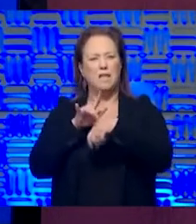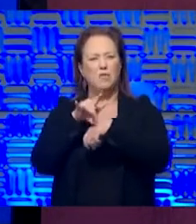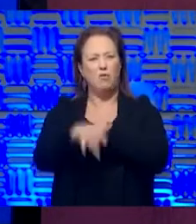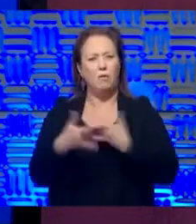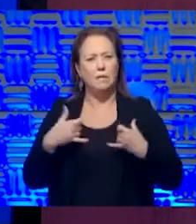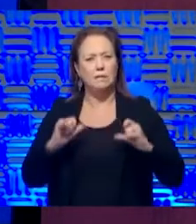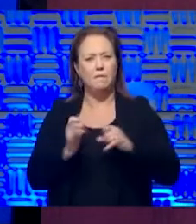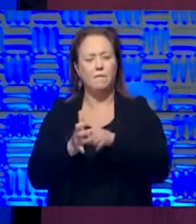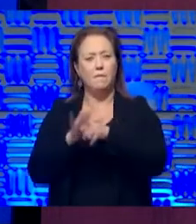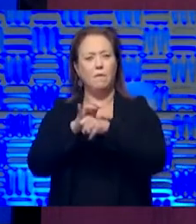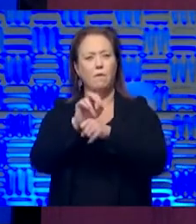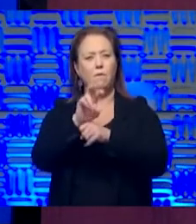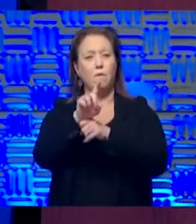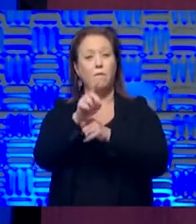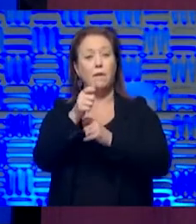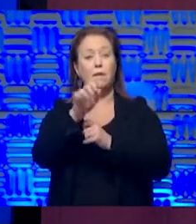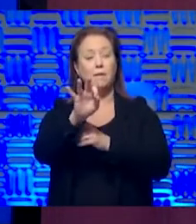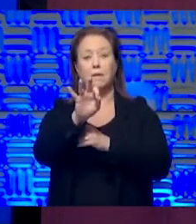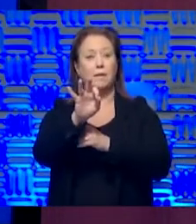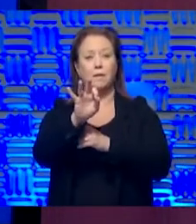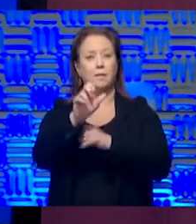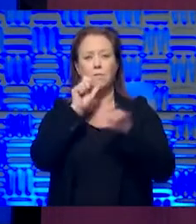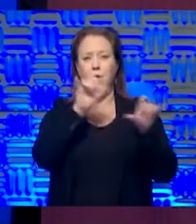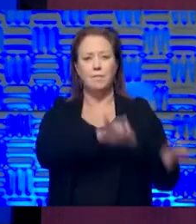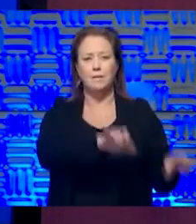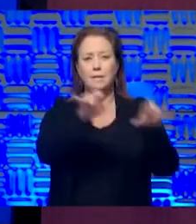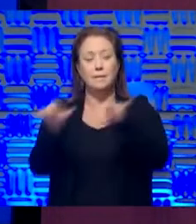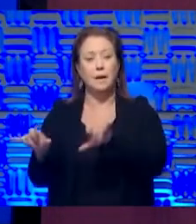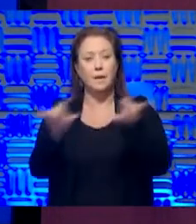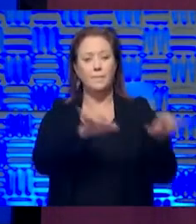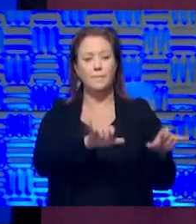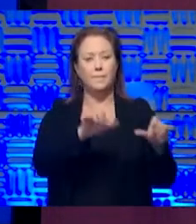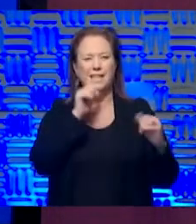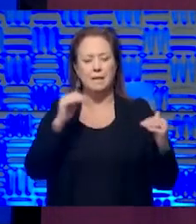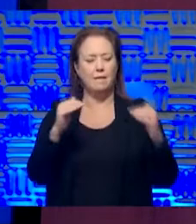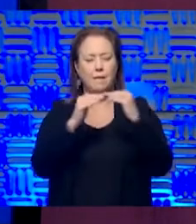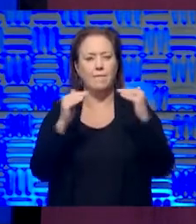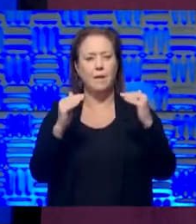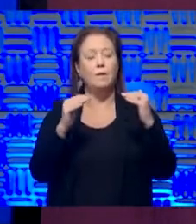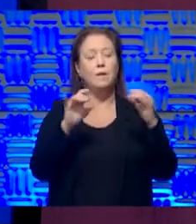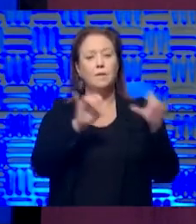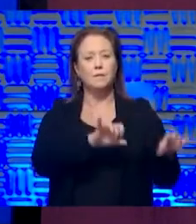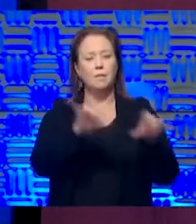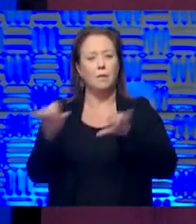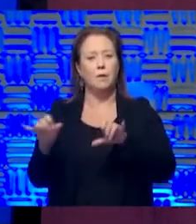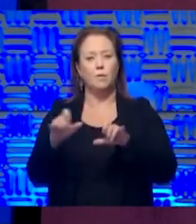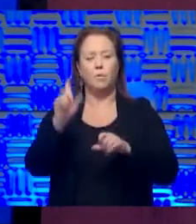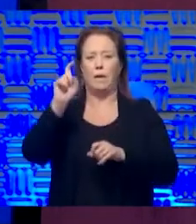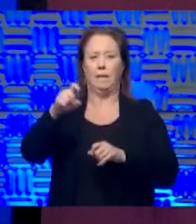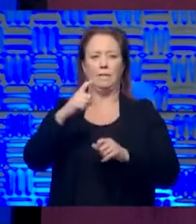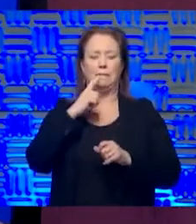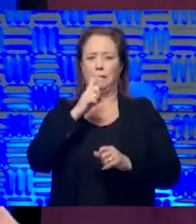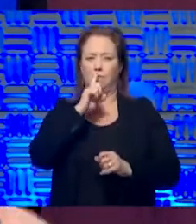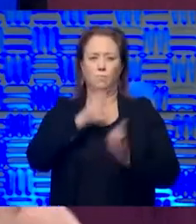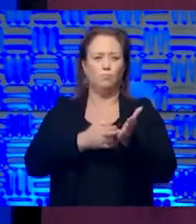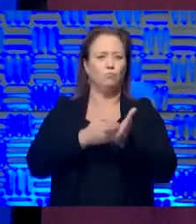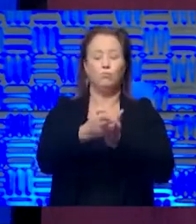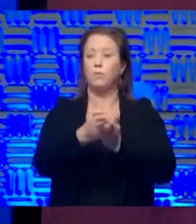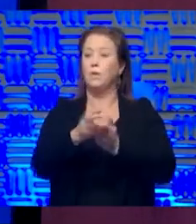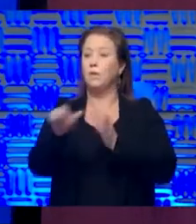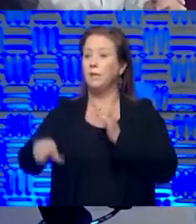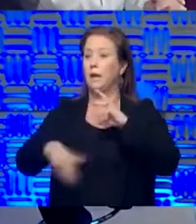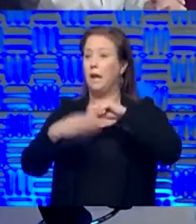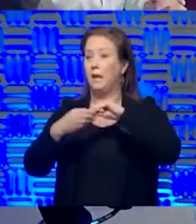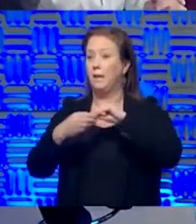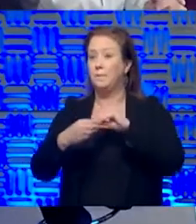-19. So they are not comparable. It is not a fair comparison. And I think we have to say it just the way it is, Dana. Any other thoughts